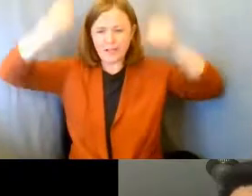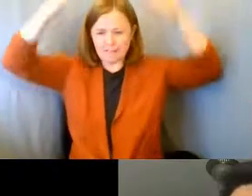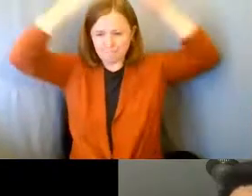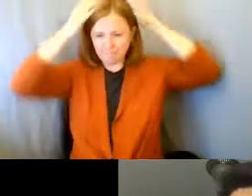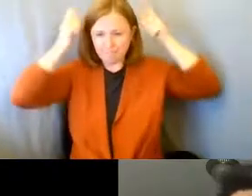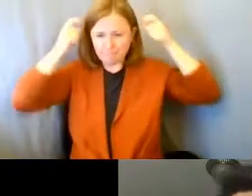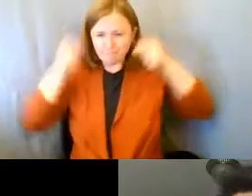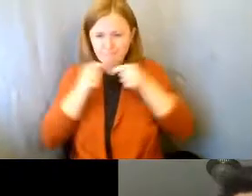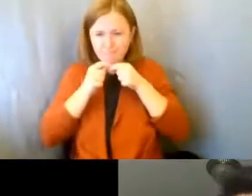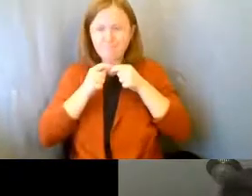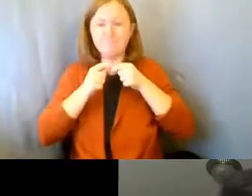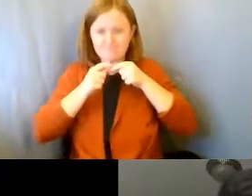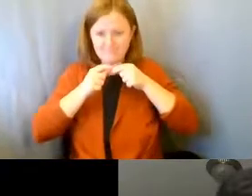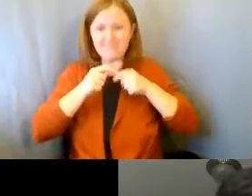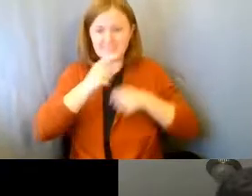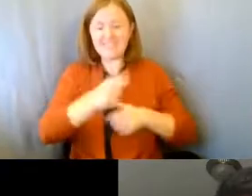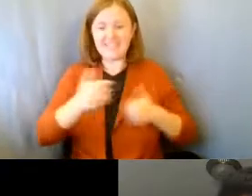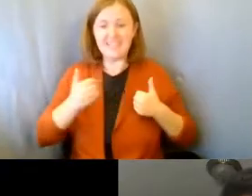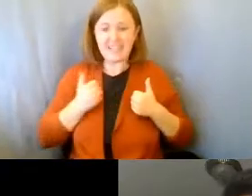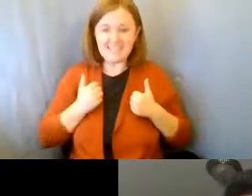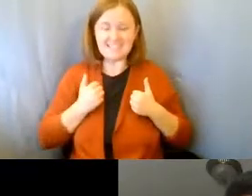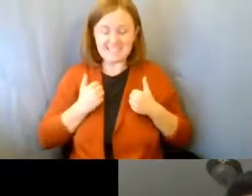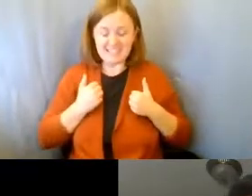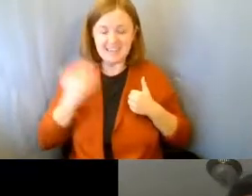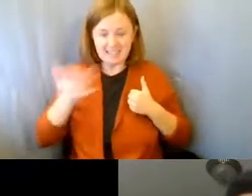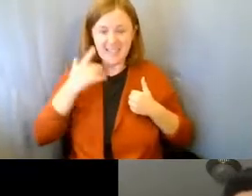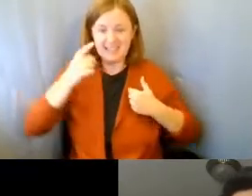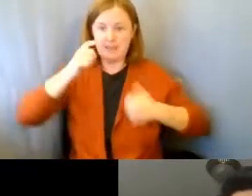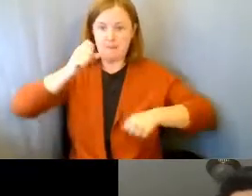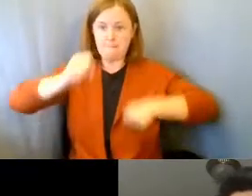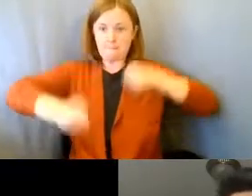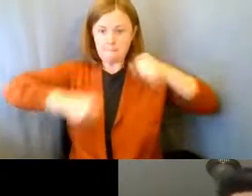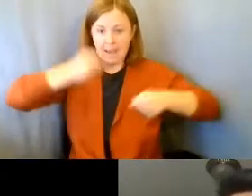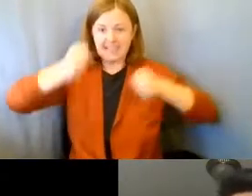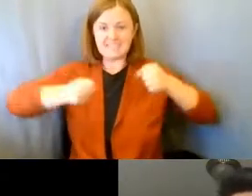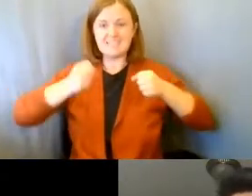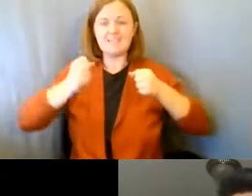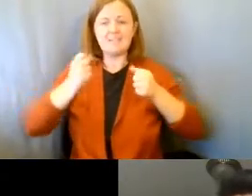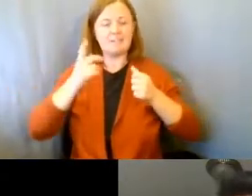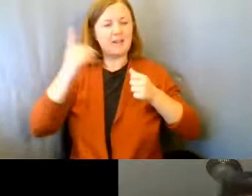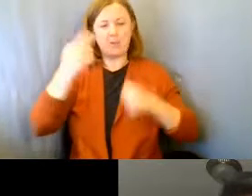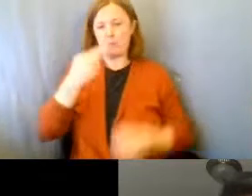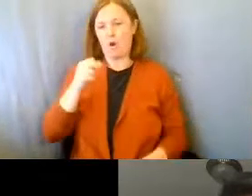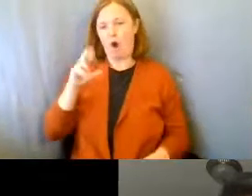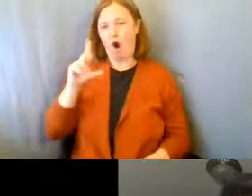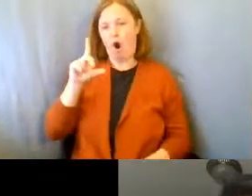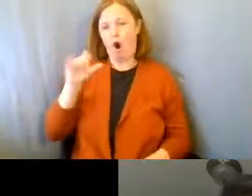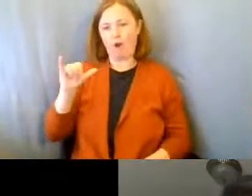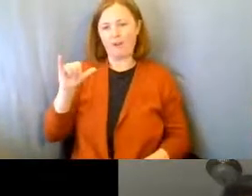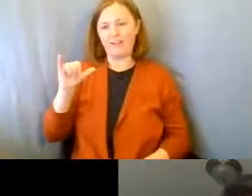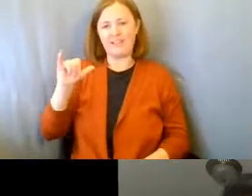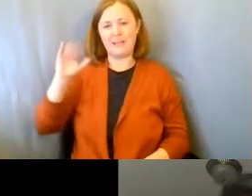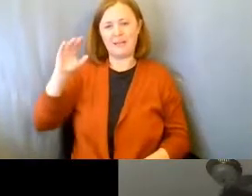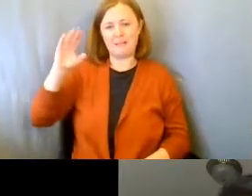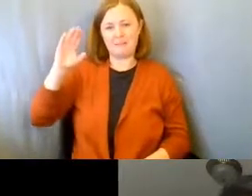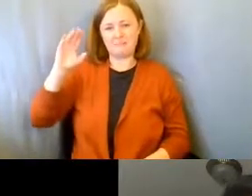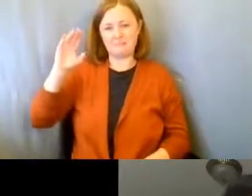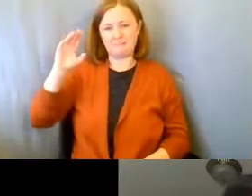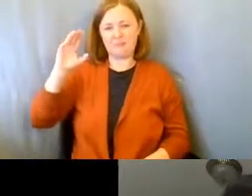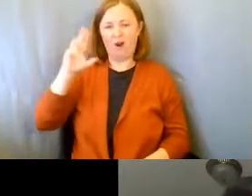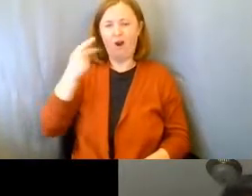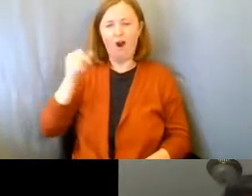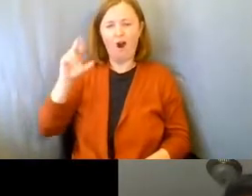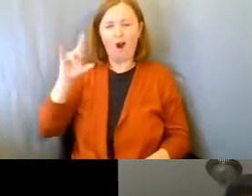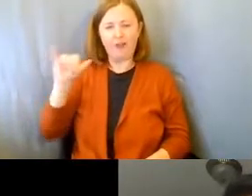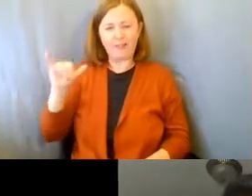he has a bicycle. We put Harley motorcycle bags on the back of his motorcycle. And we